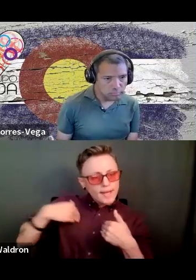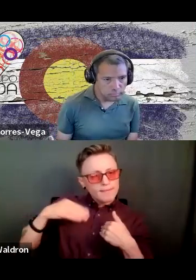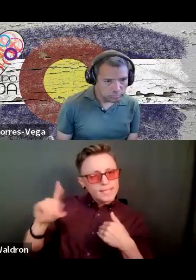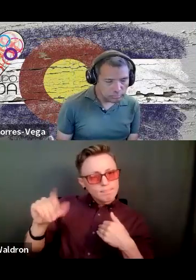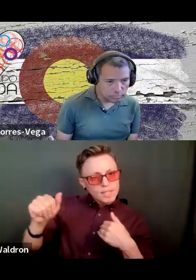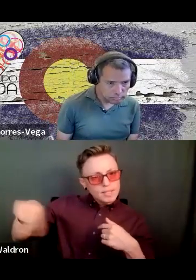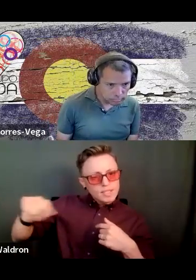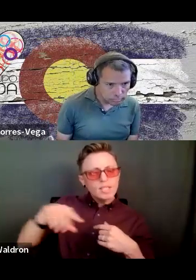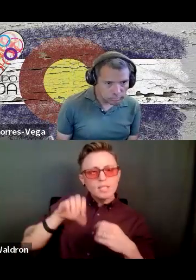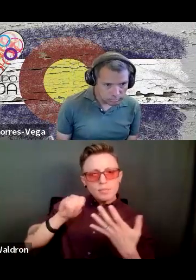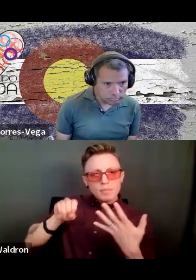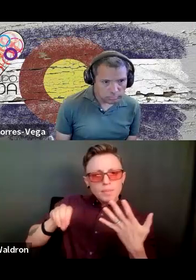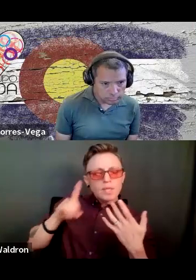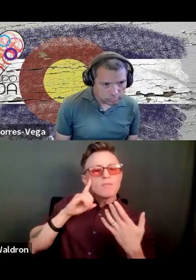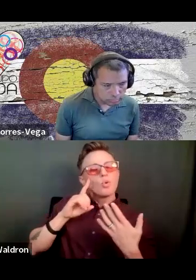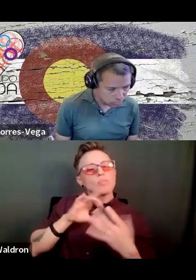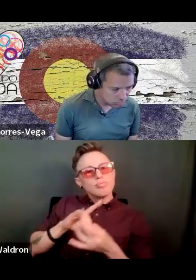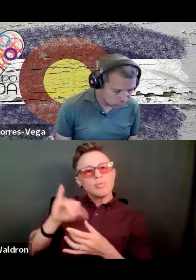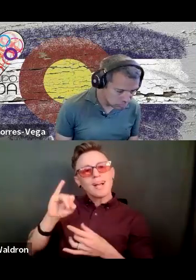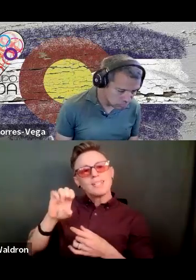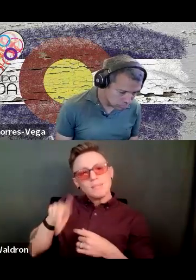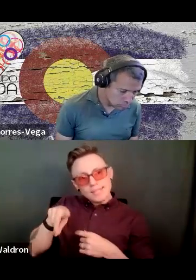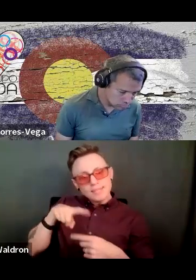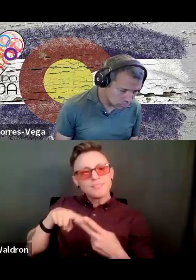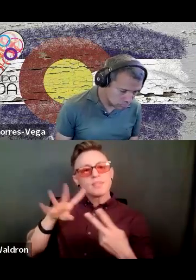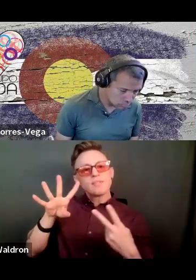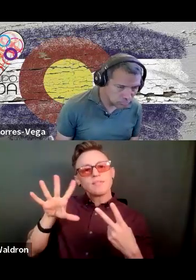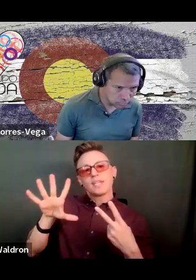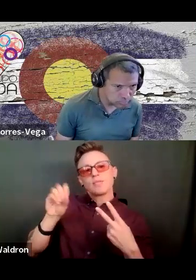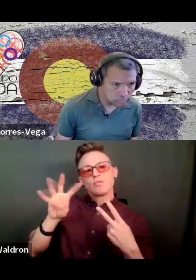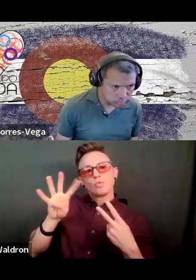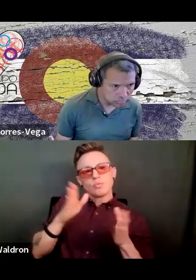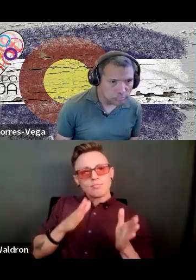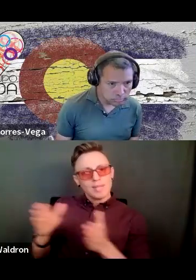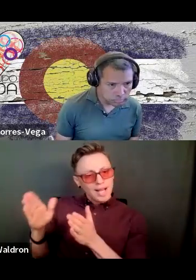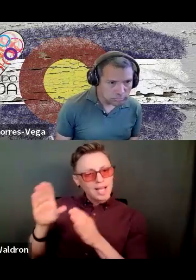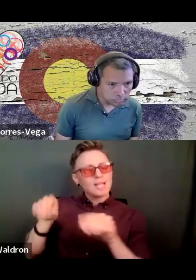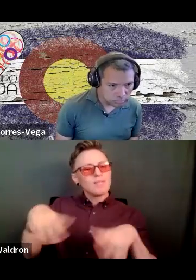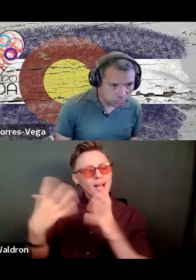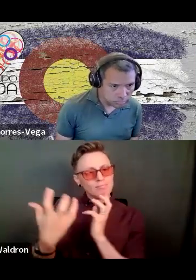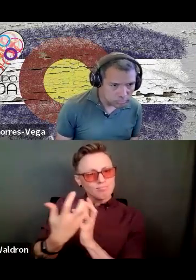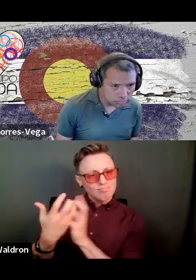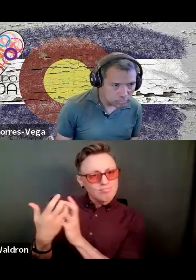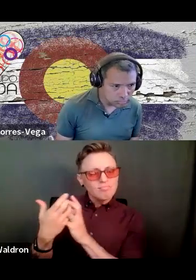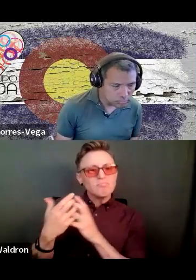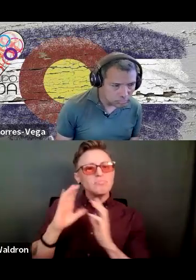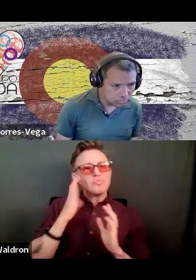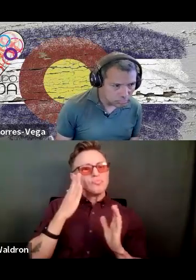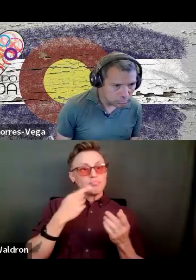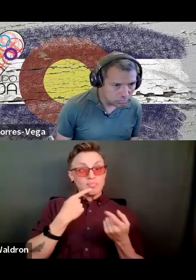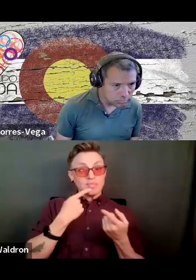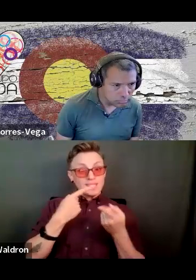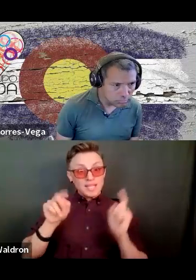IEPs and 504 plans, just providing those accommodations. So success rates were fairly high.